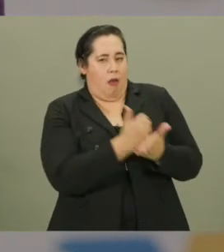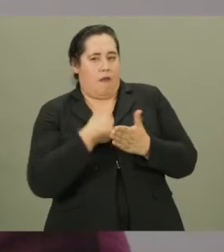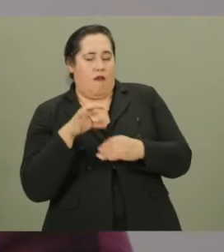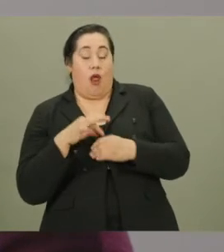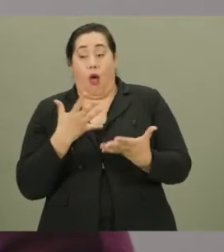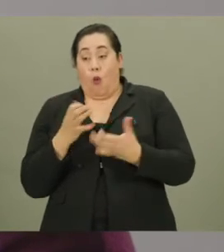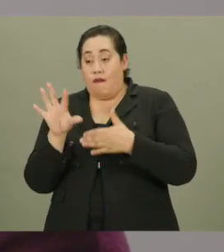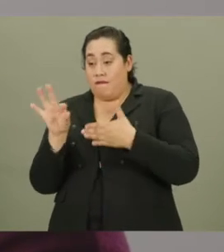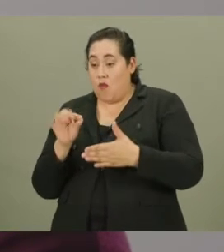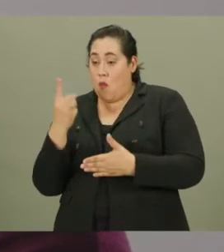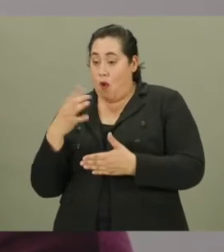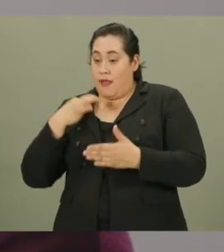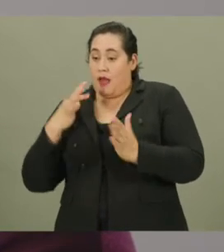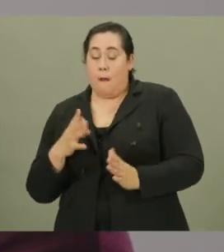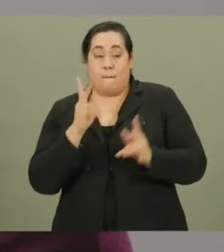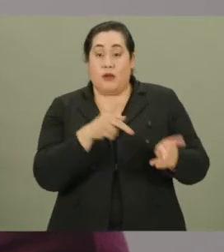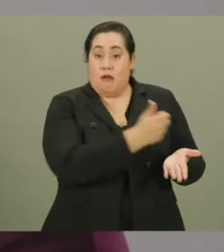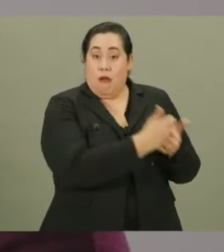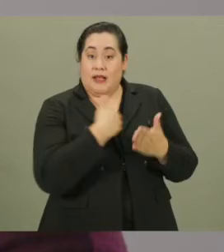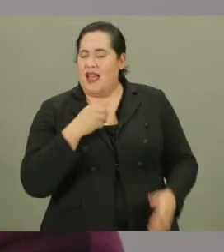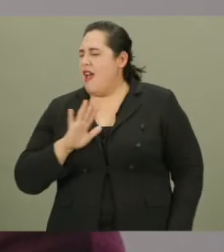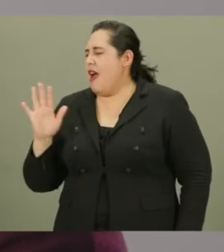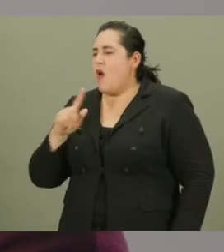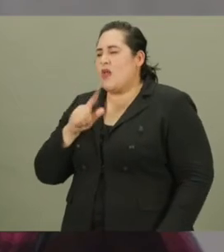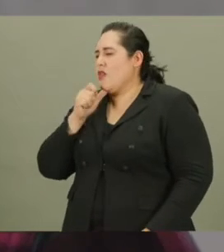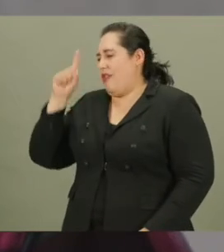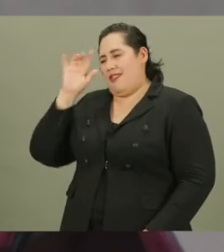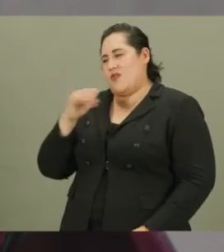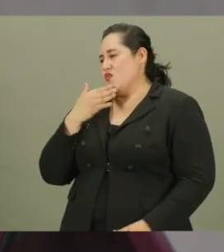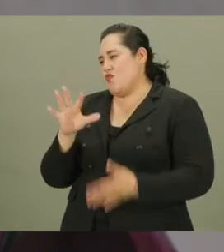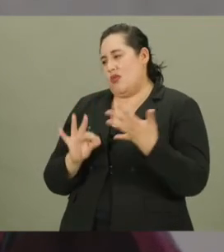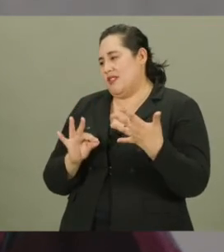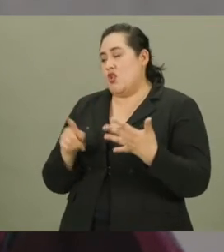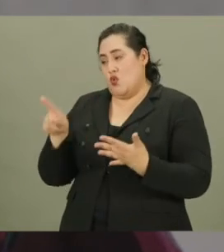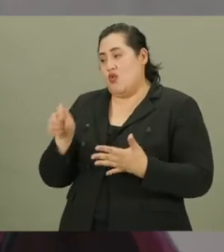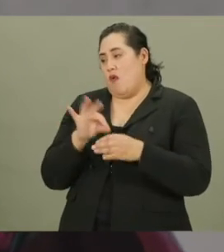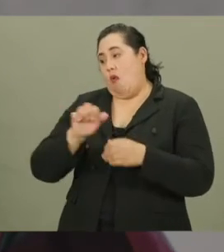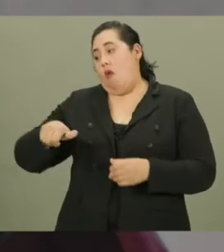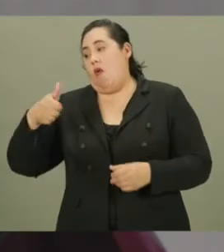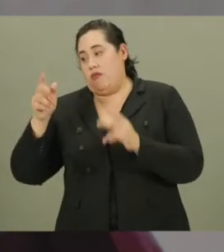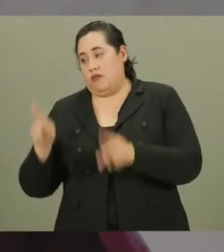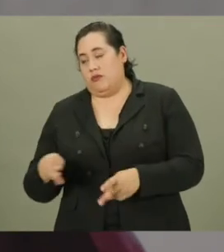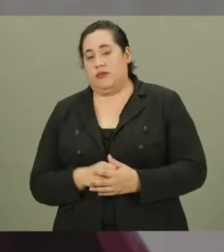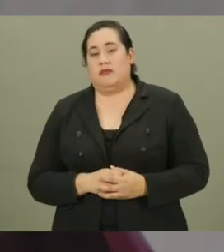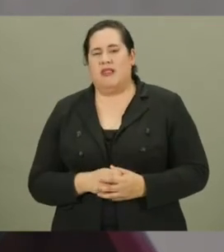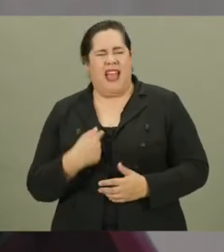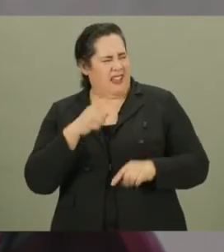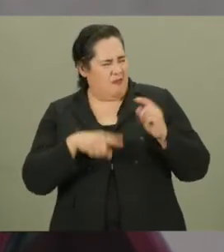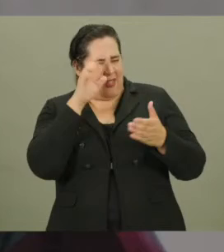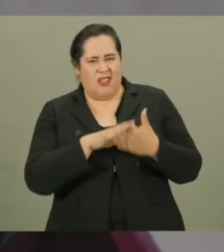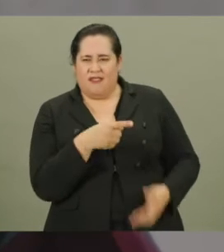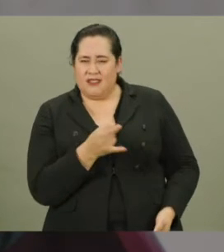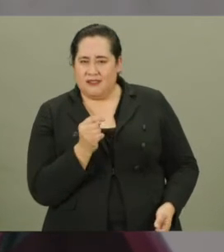vote. I wanted to vote for one candidate and the person helping me said, I really don't think that's a good choice. You should vote for the other candidate.